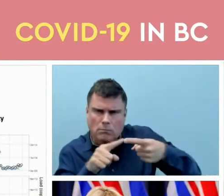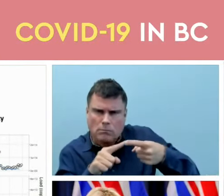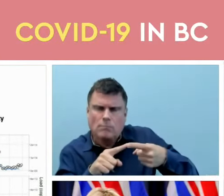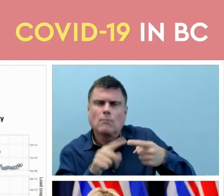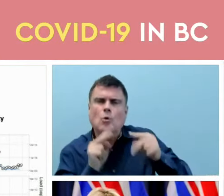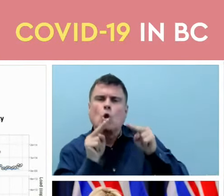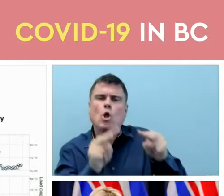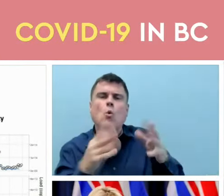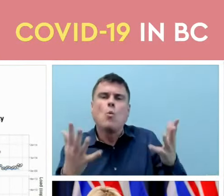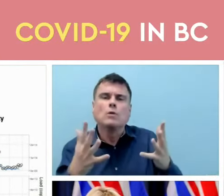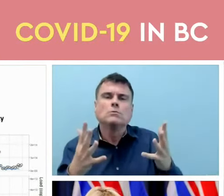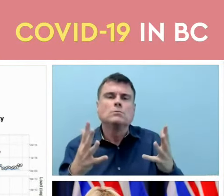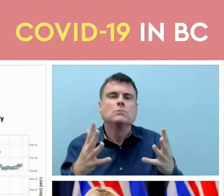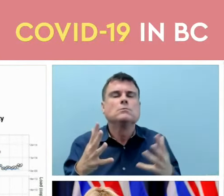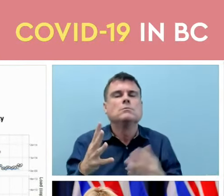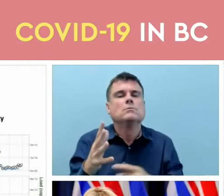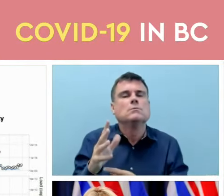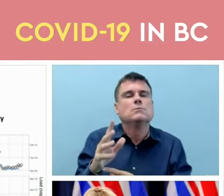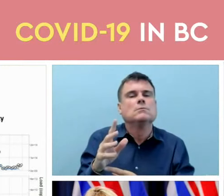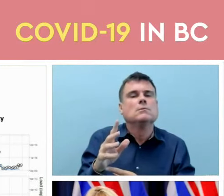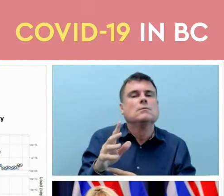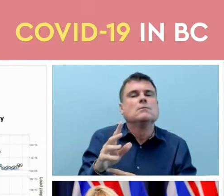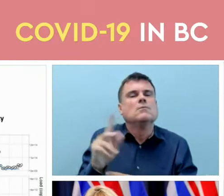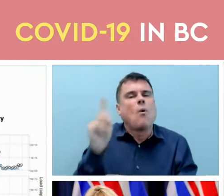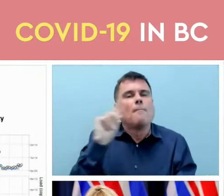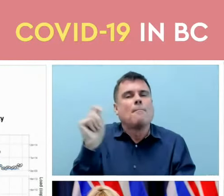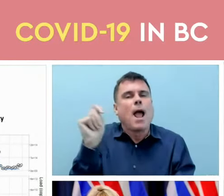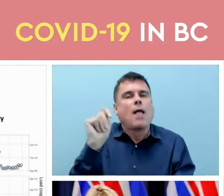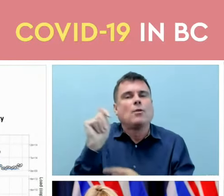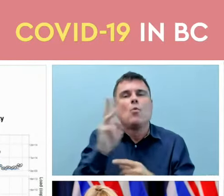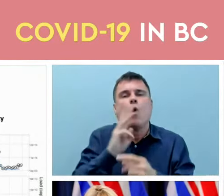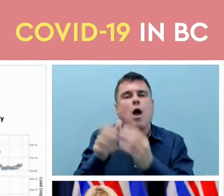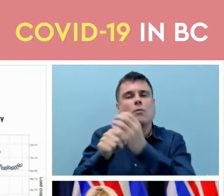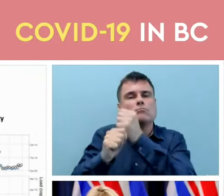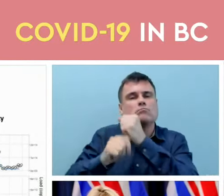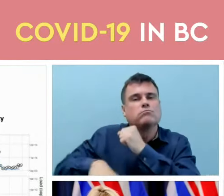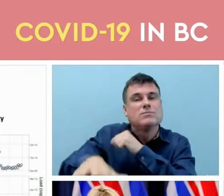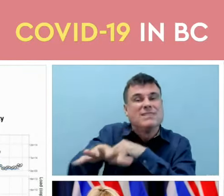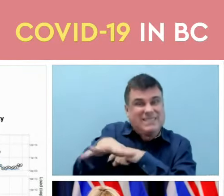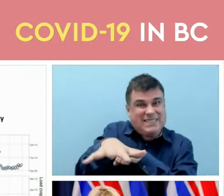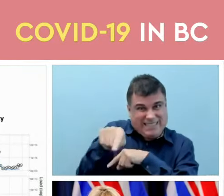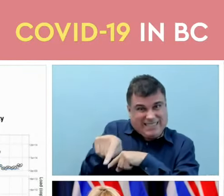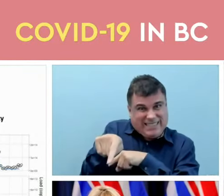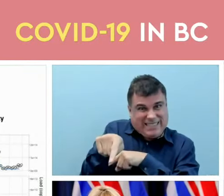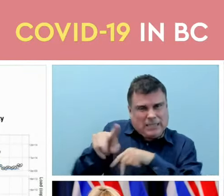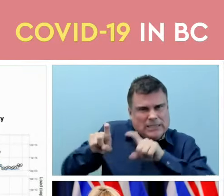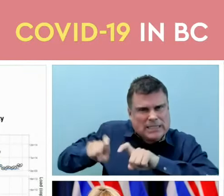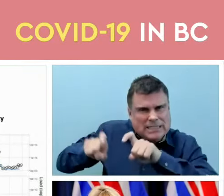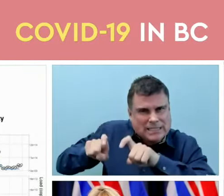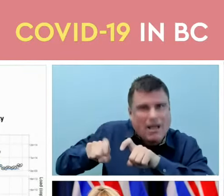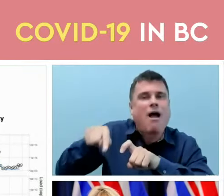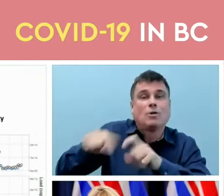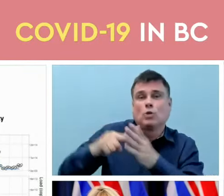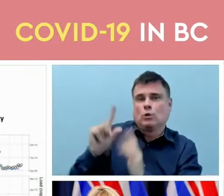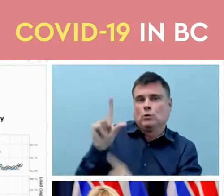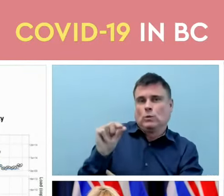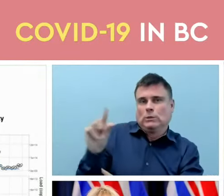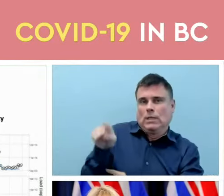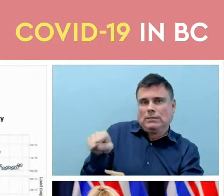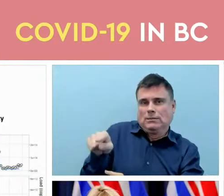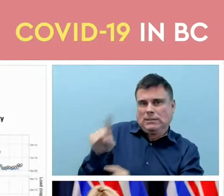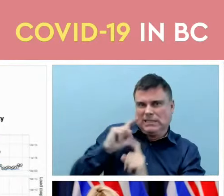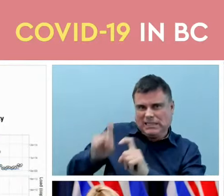in 2020. And we can see that this reflected very well in what we're seeing in communities